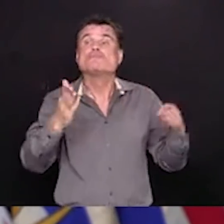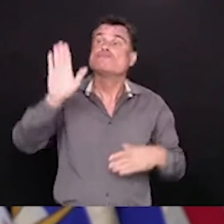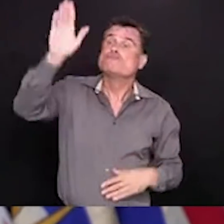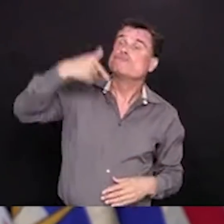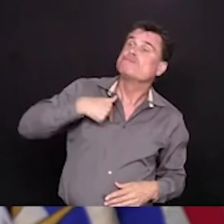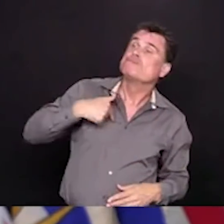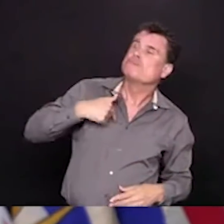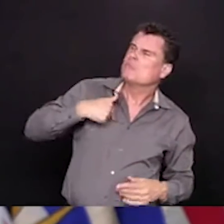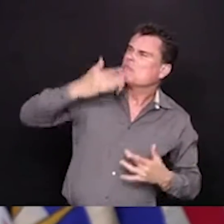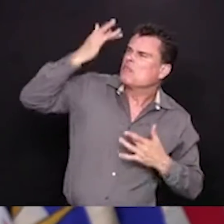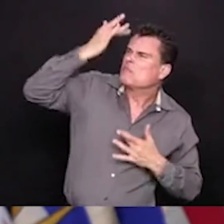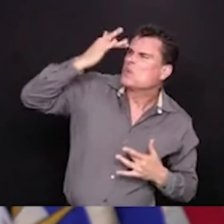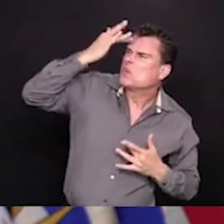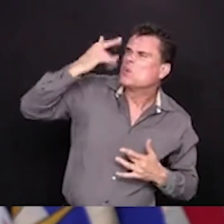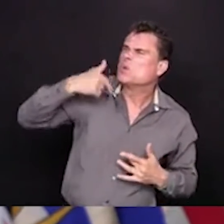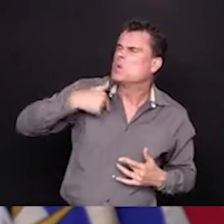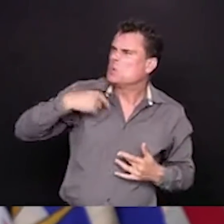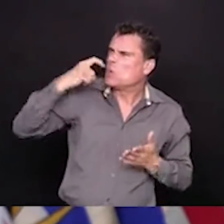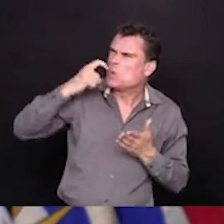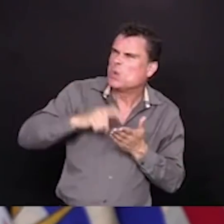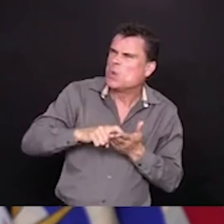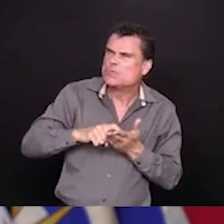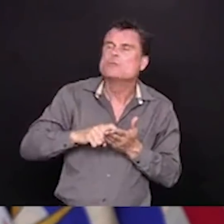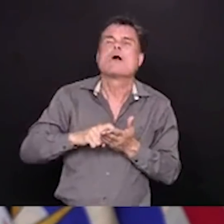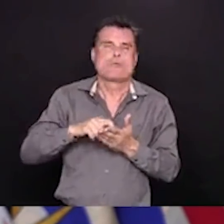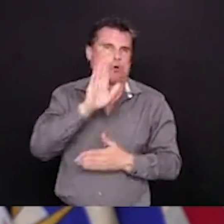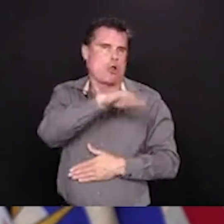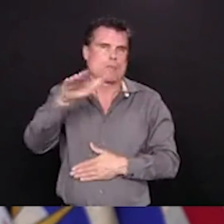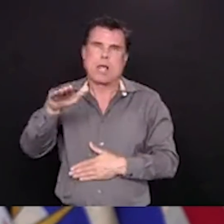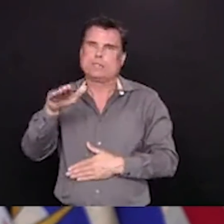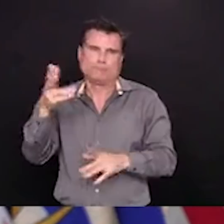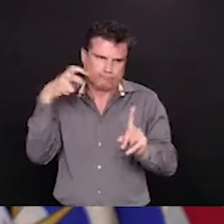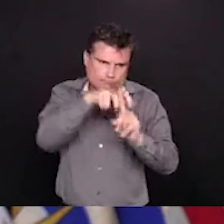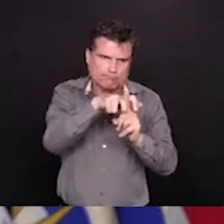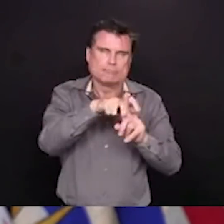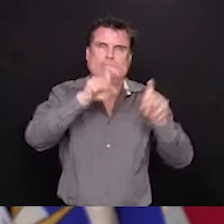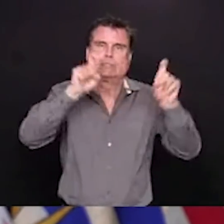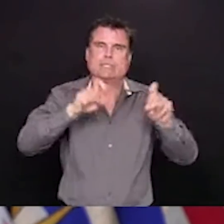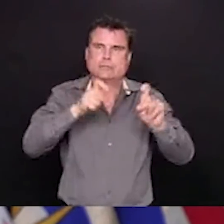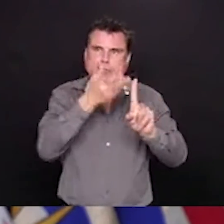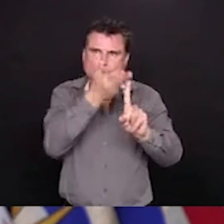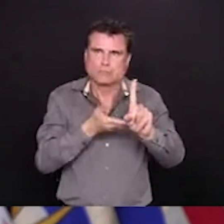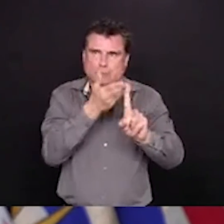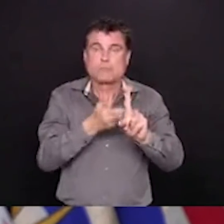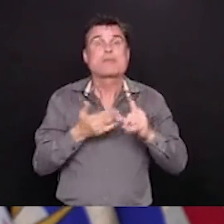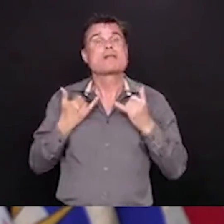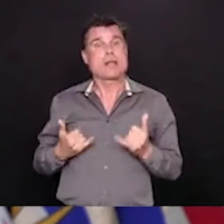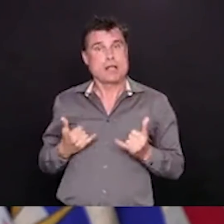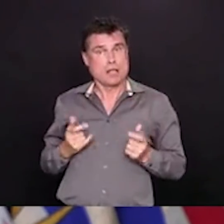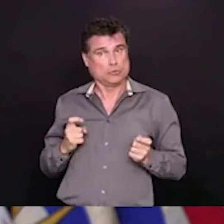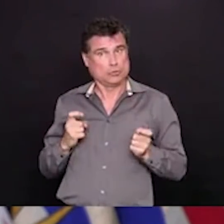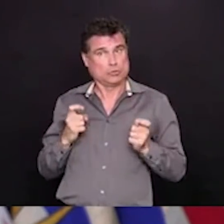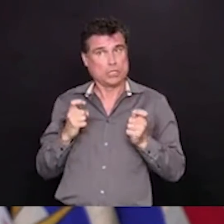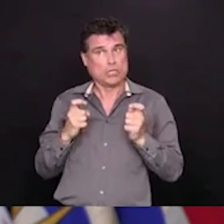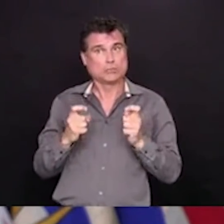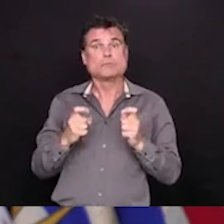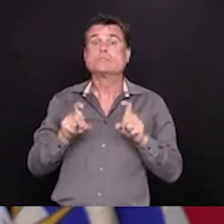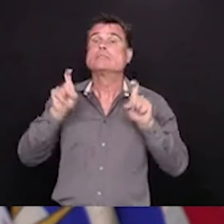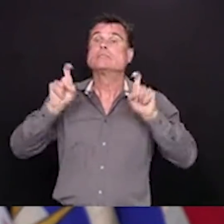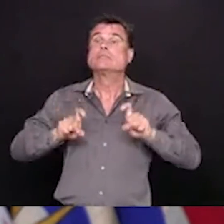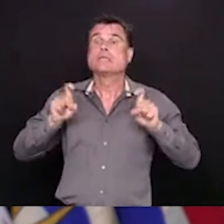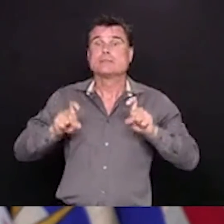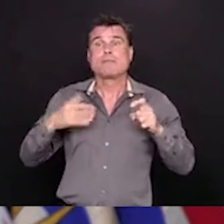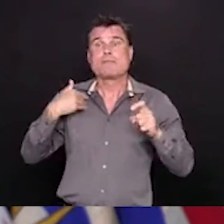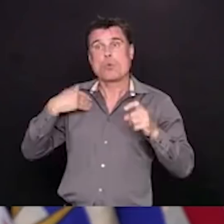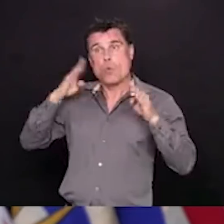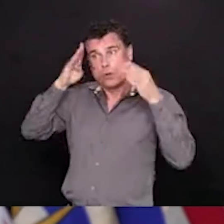to get more community spread, we transitioned our testing strategy to focus on the highest risk and most vulnerable areas,